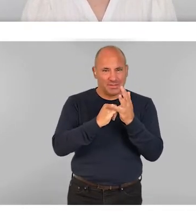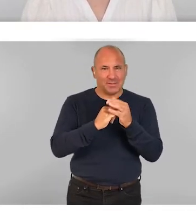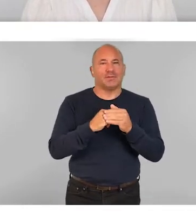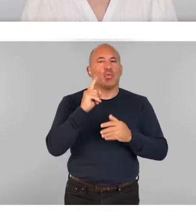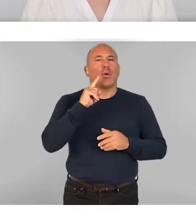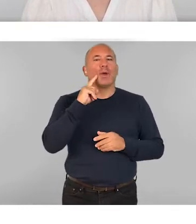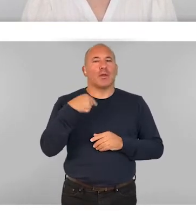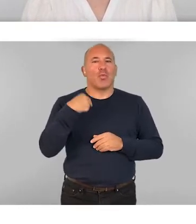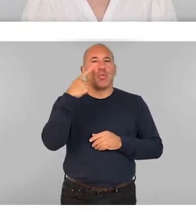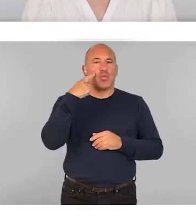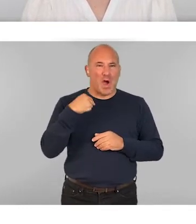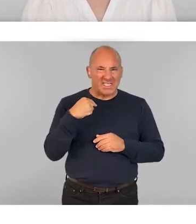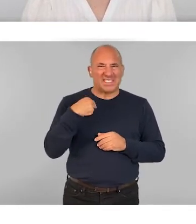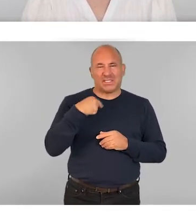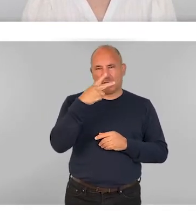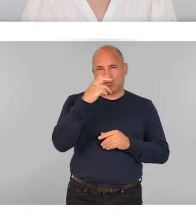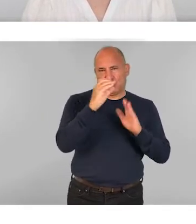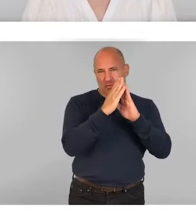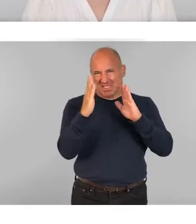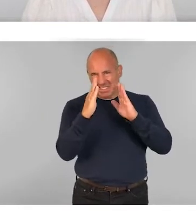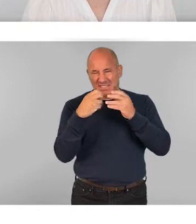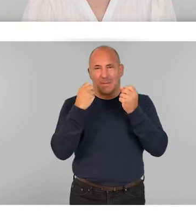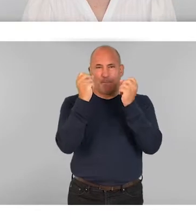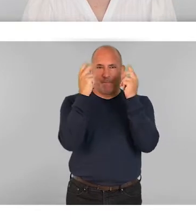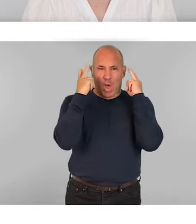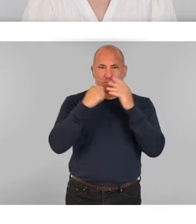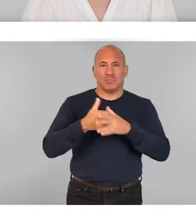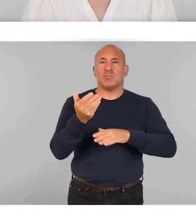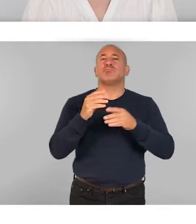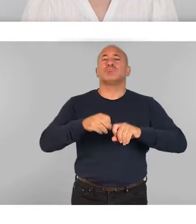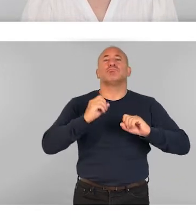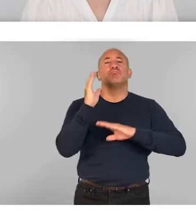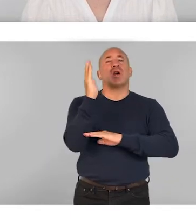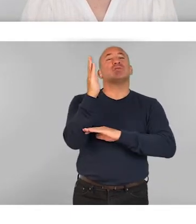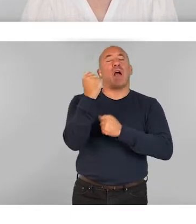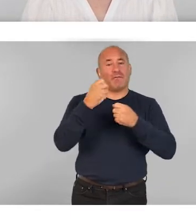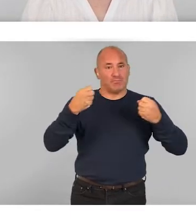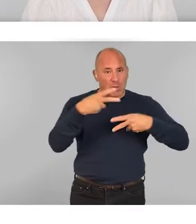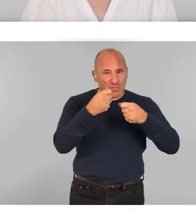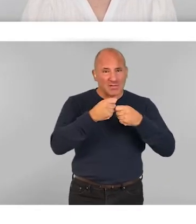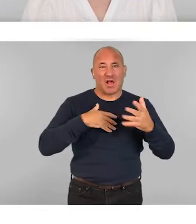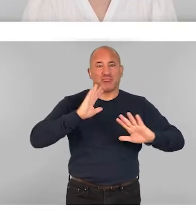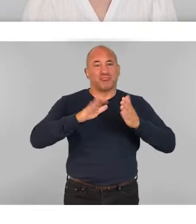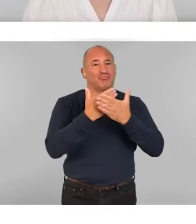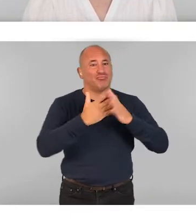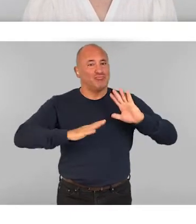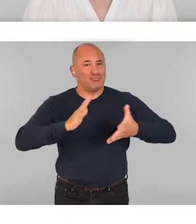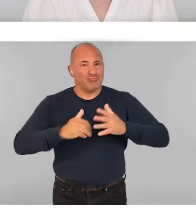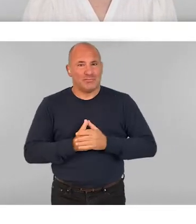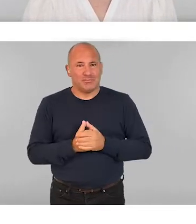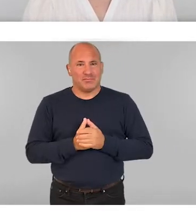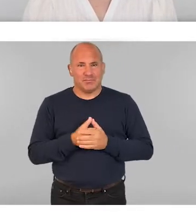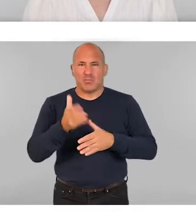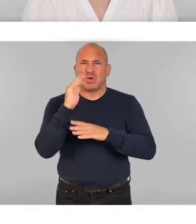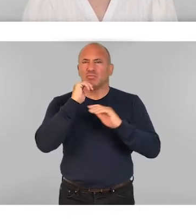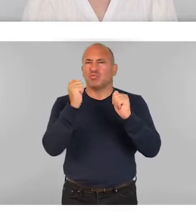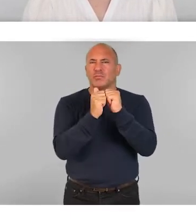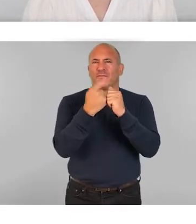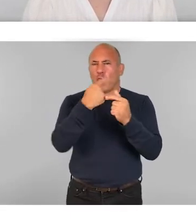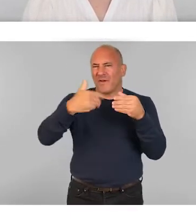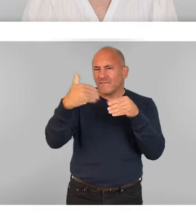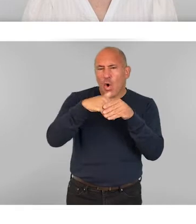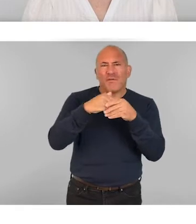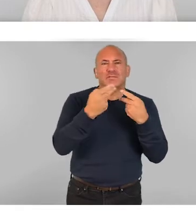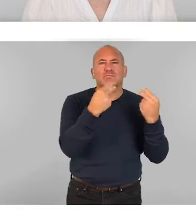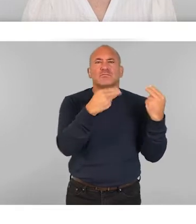This presentation will contain subtitles and is BSL translated. This presentation is appropriate for all stakeholders within dance, namely